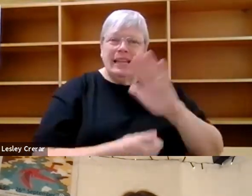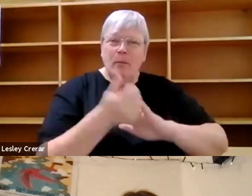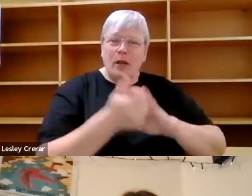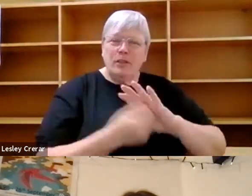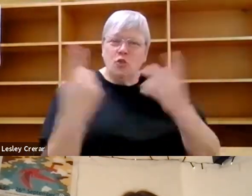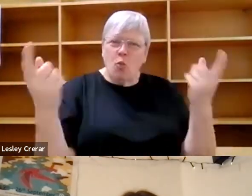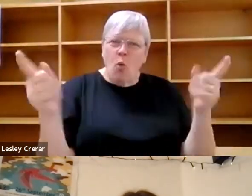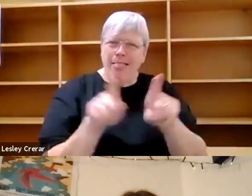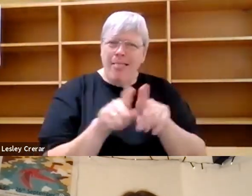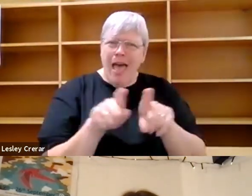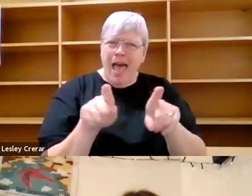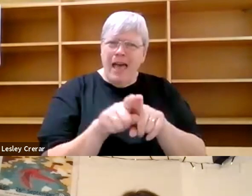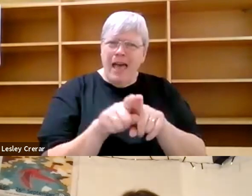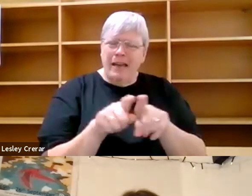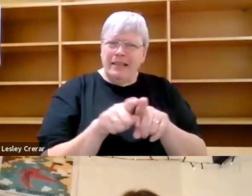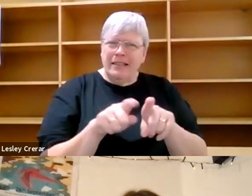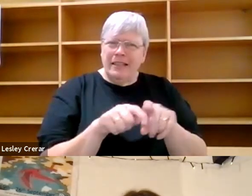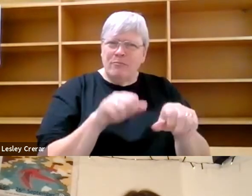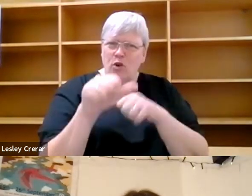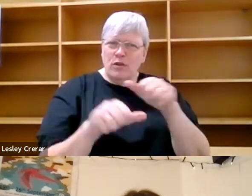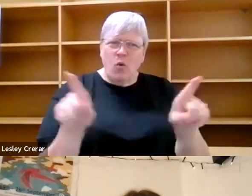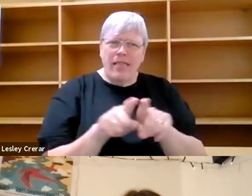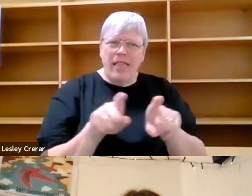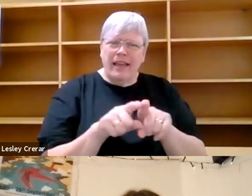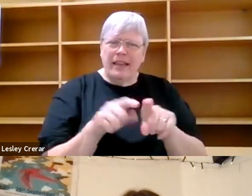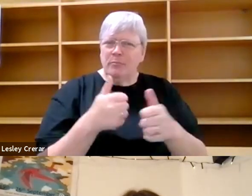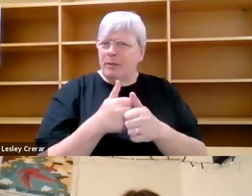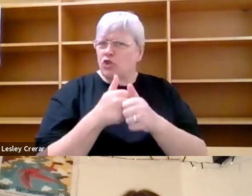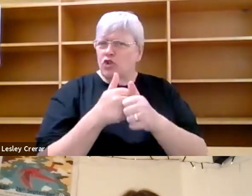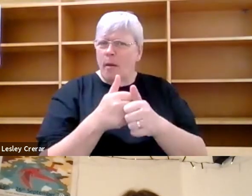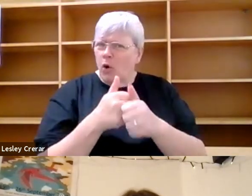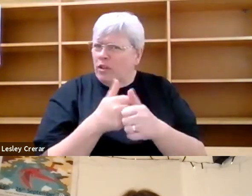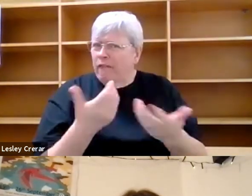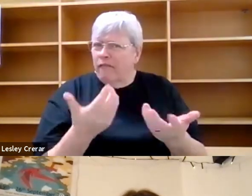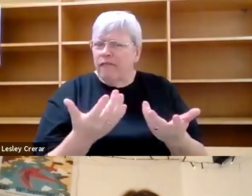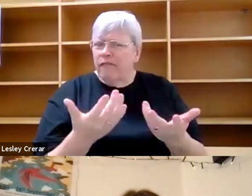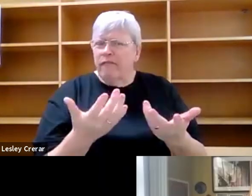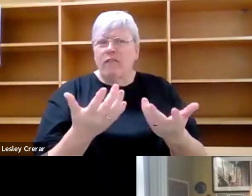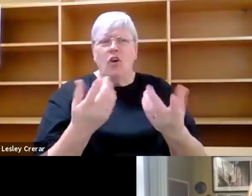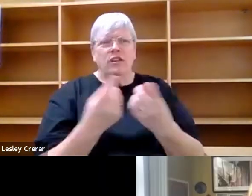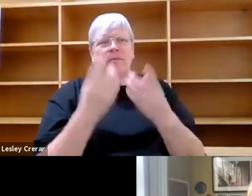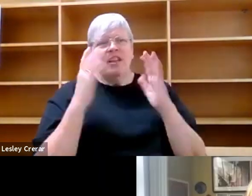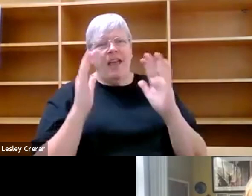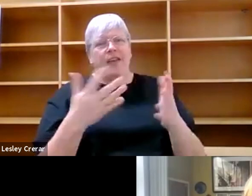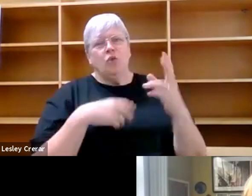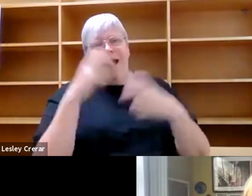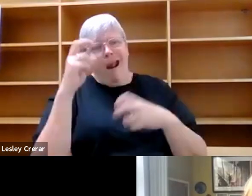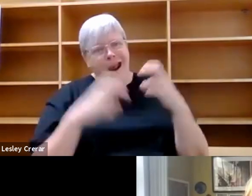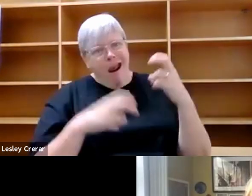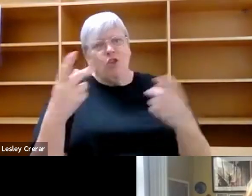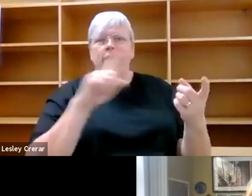that process was like for people very supportive of it. Was it, um, something that you had to argue for? I'm very curious.